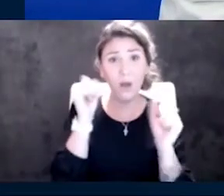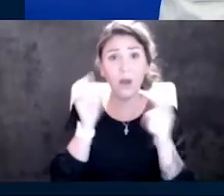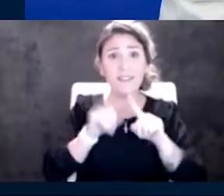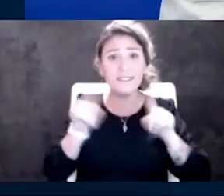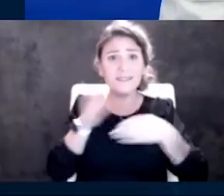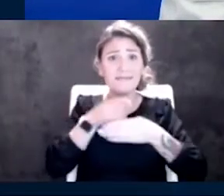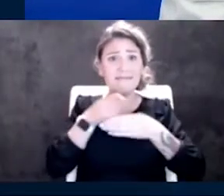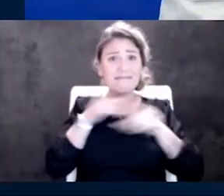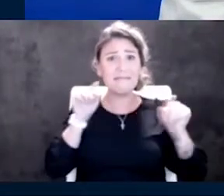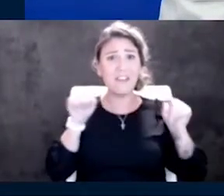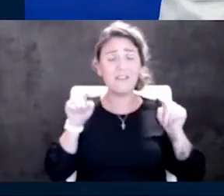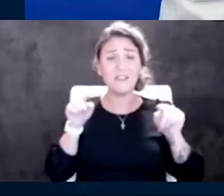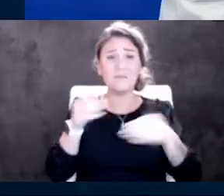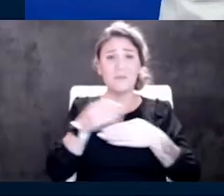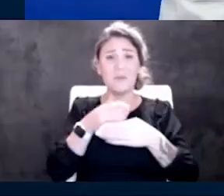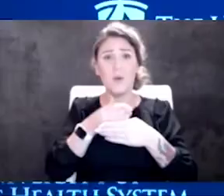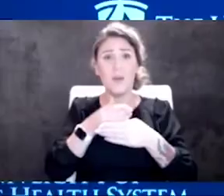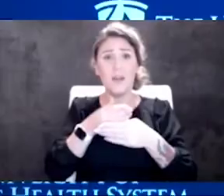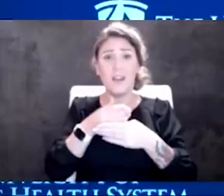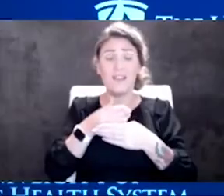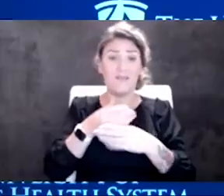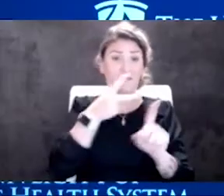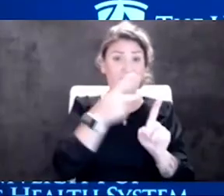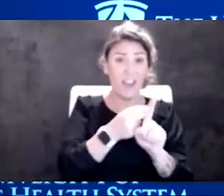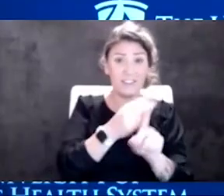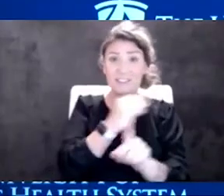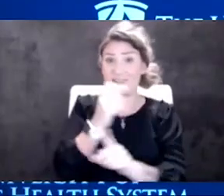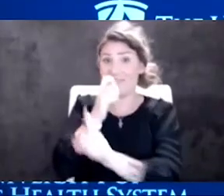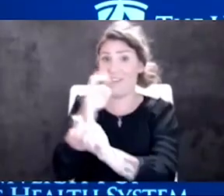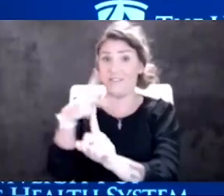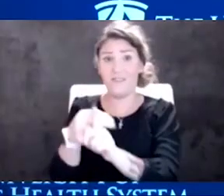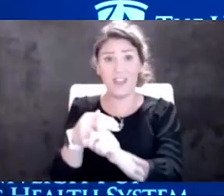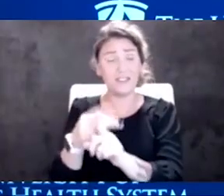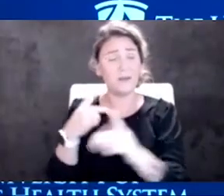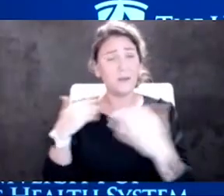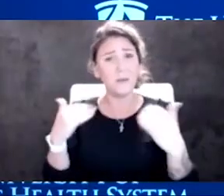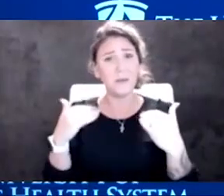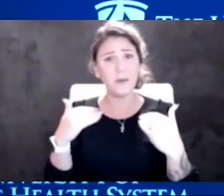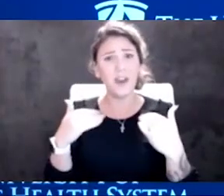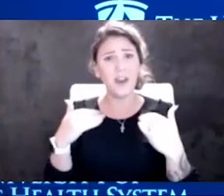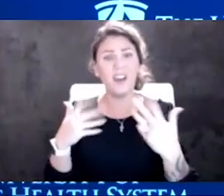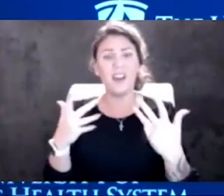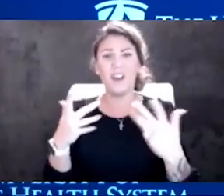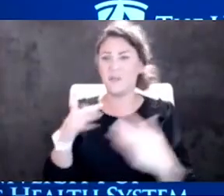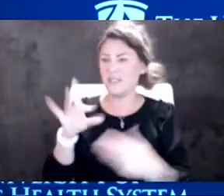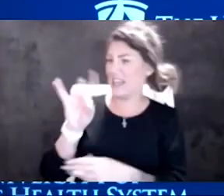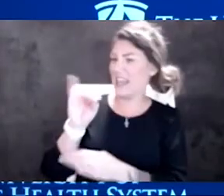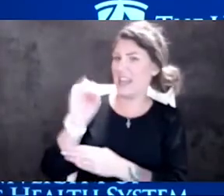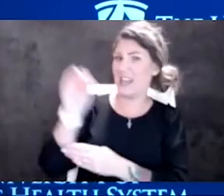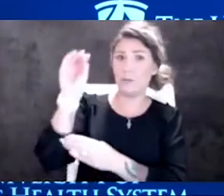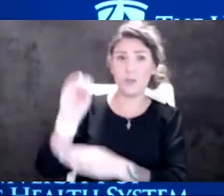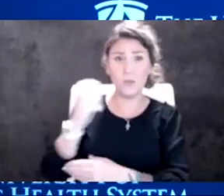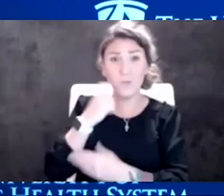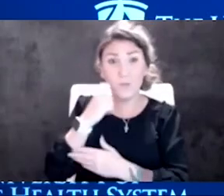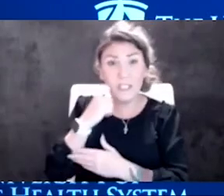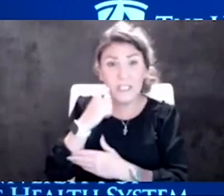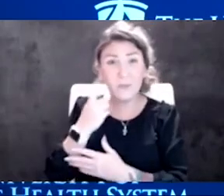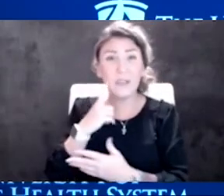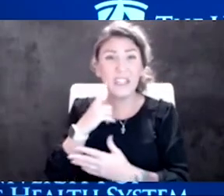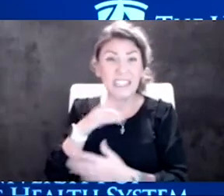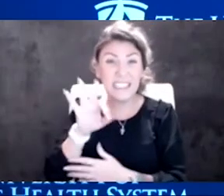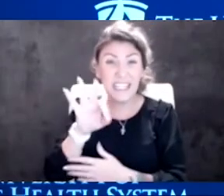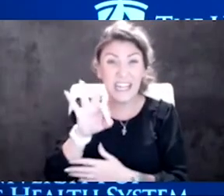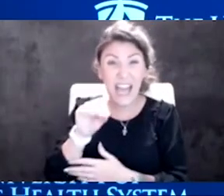and unvaccinated. The unvaccinated people that's been, you know, for a long time, we were about 80%, but in the last week, been about 90, 95% are